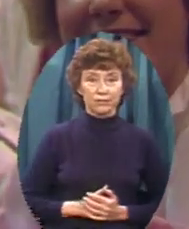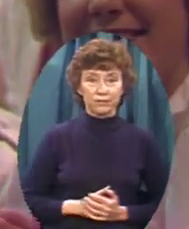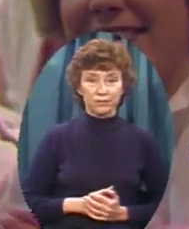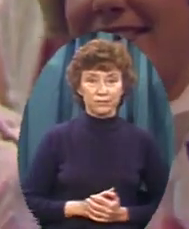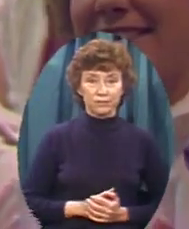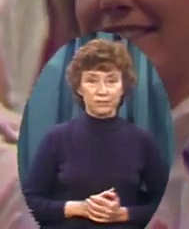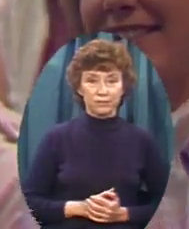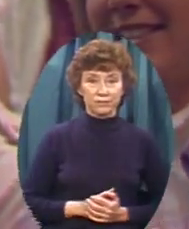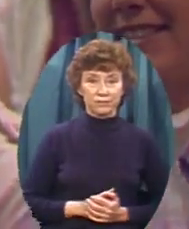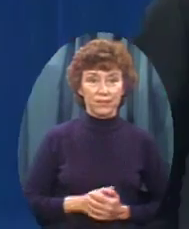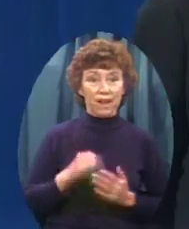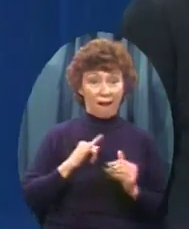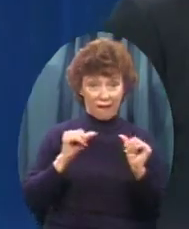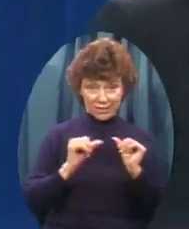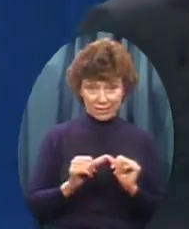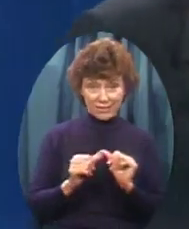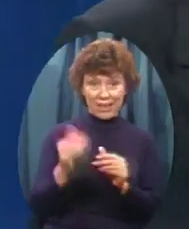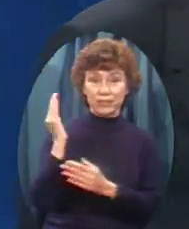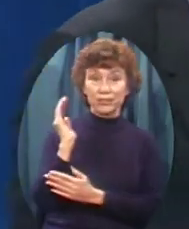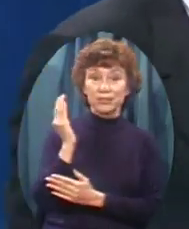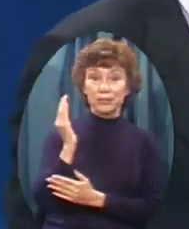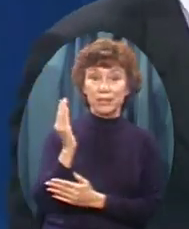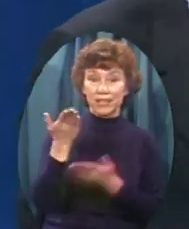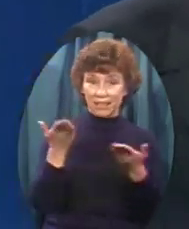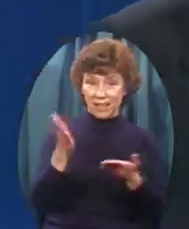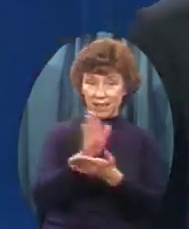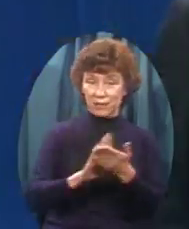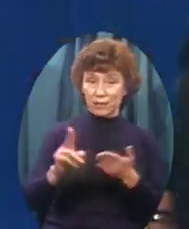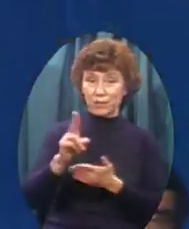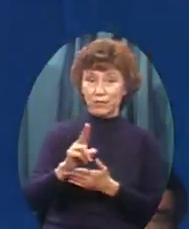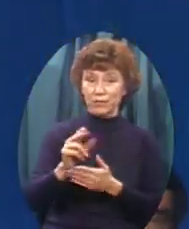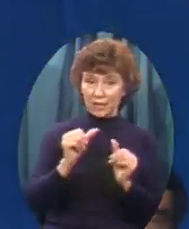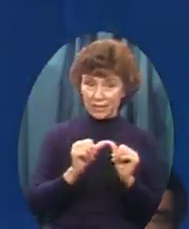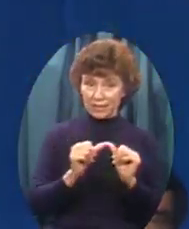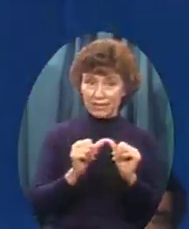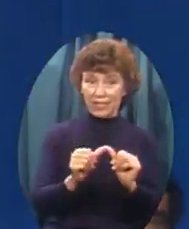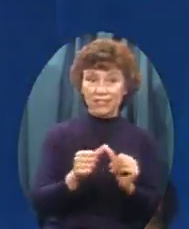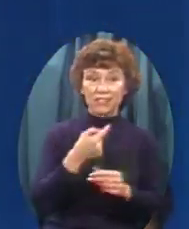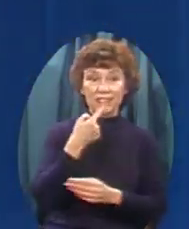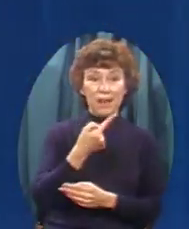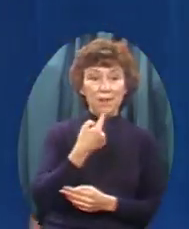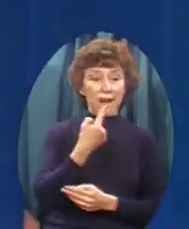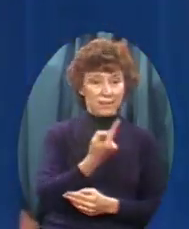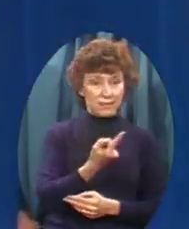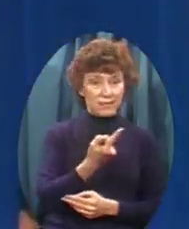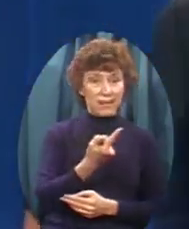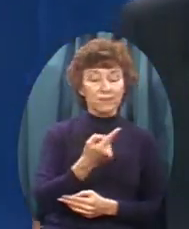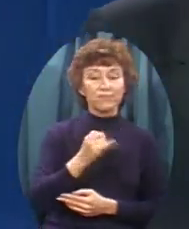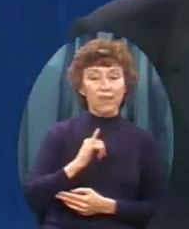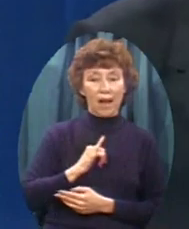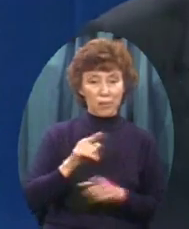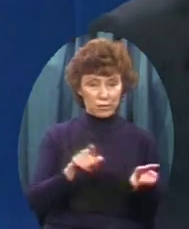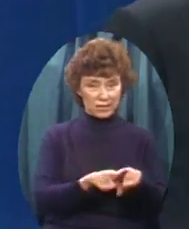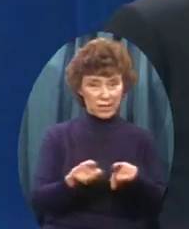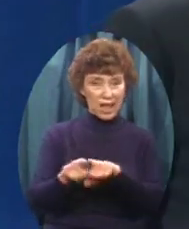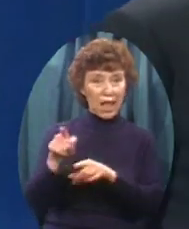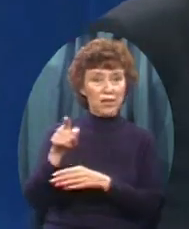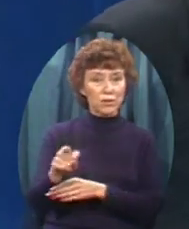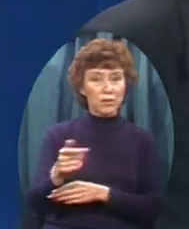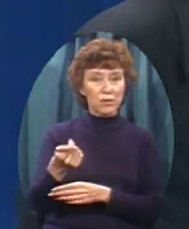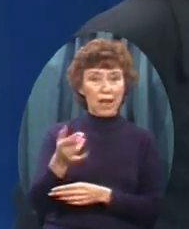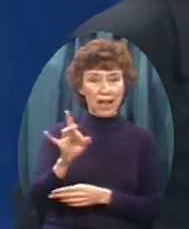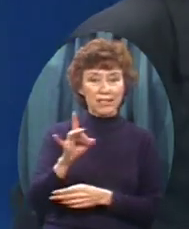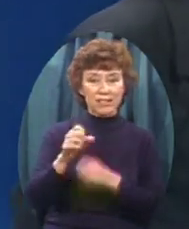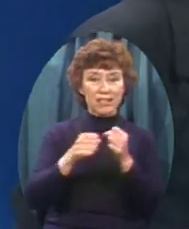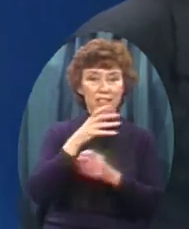I went on I went on To tell them That I used to be Just like you I was eighteen years old A college sophomore Didn't own a